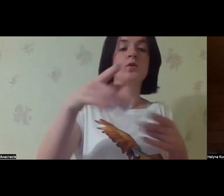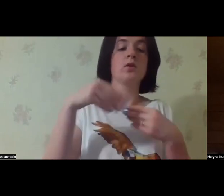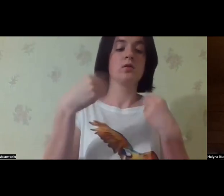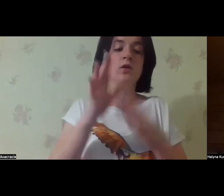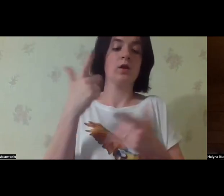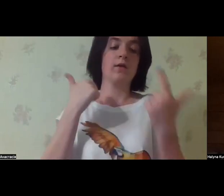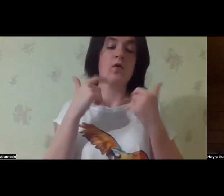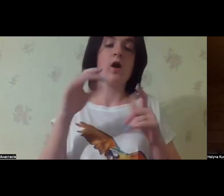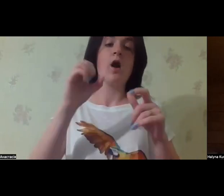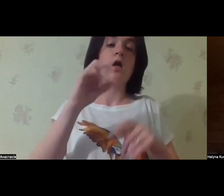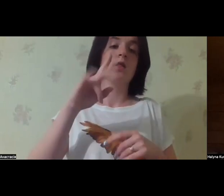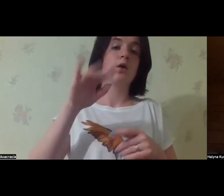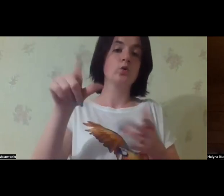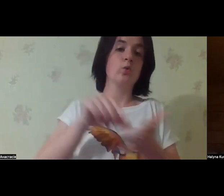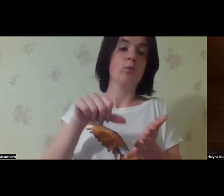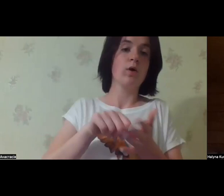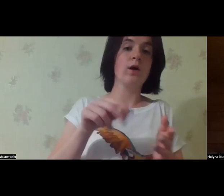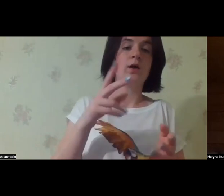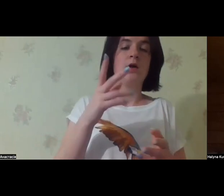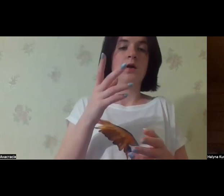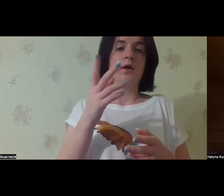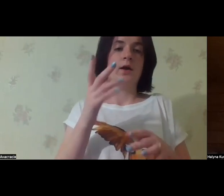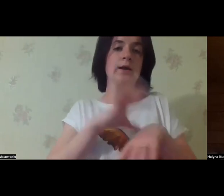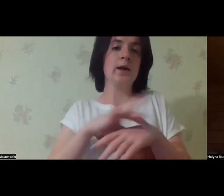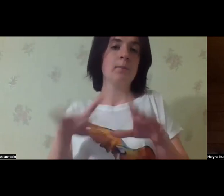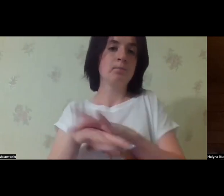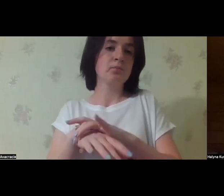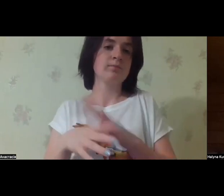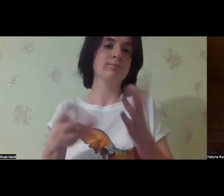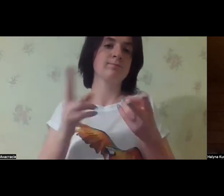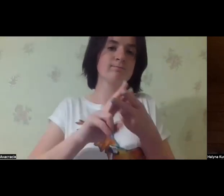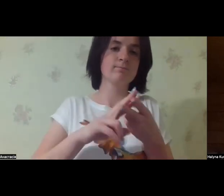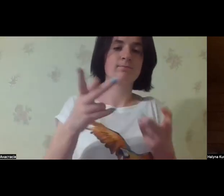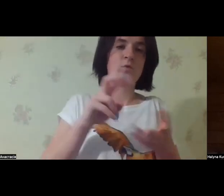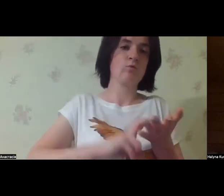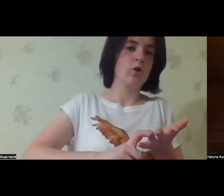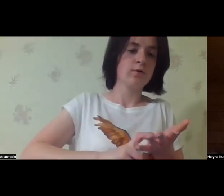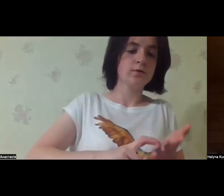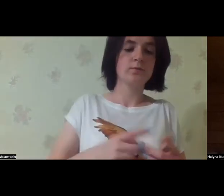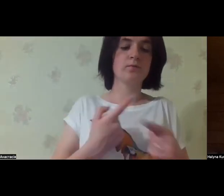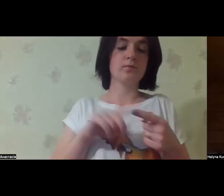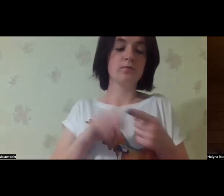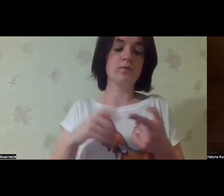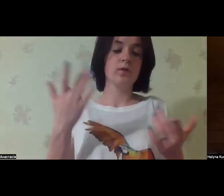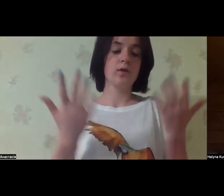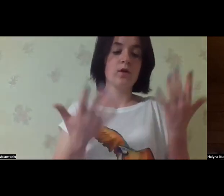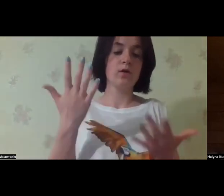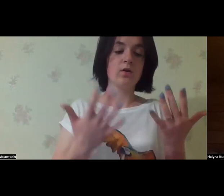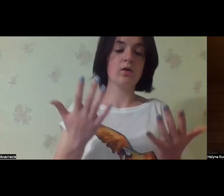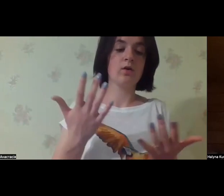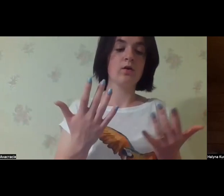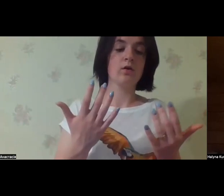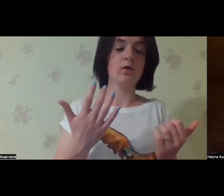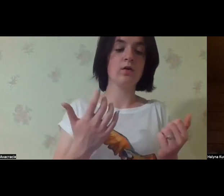the orphanage staff, they are not giving to me the information about the profile of children because it's criminal liability, but they are